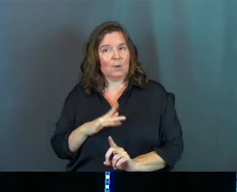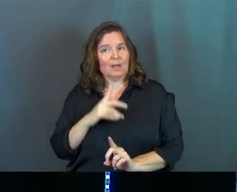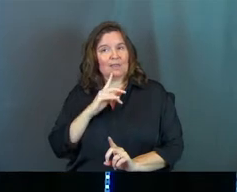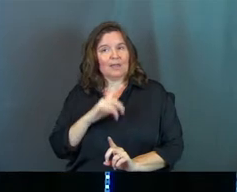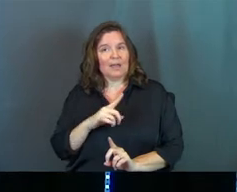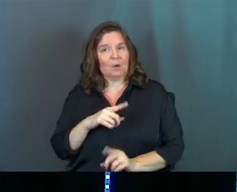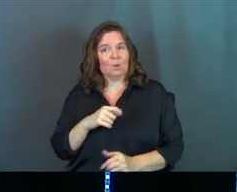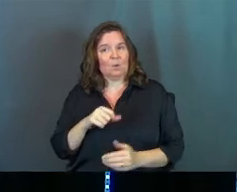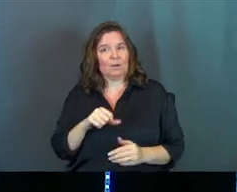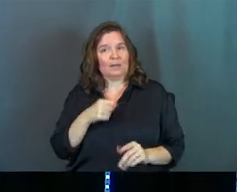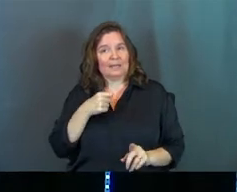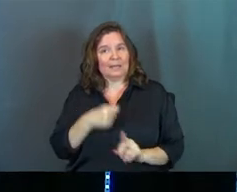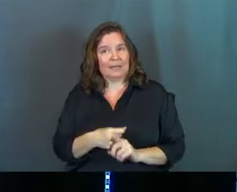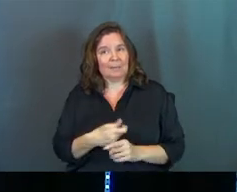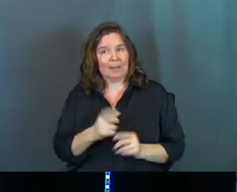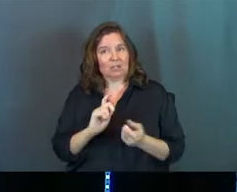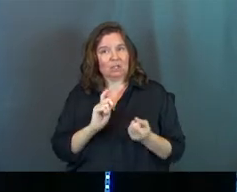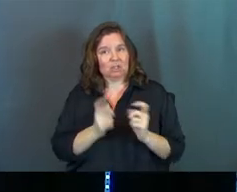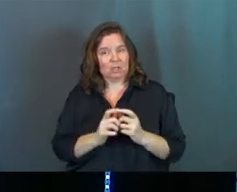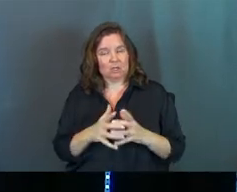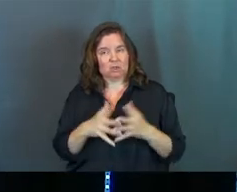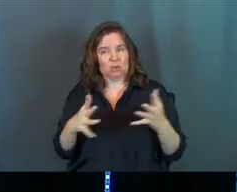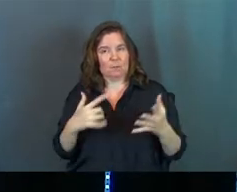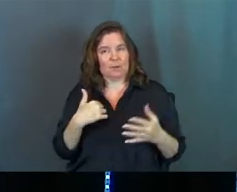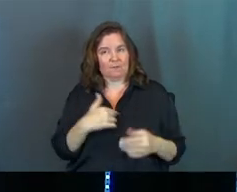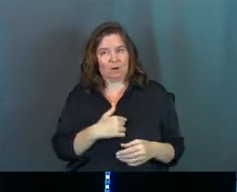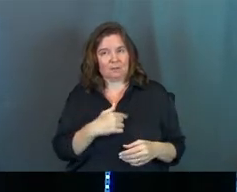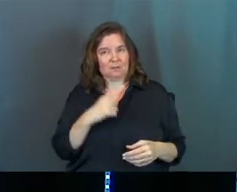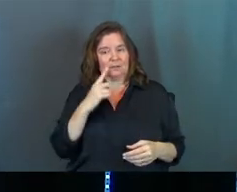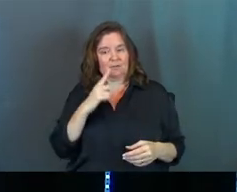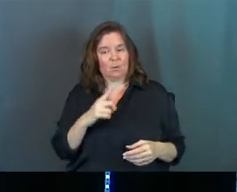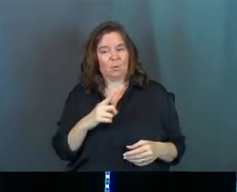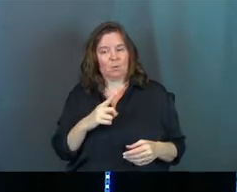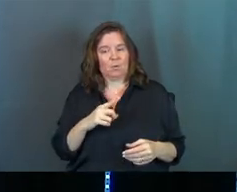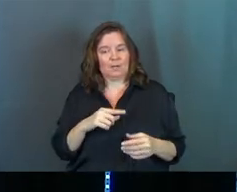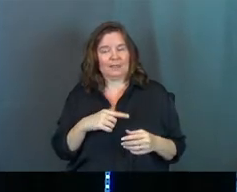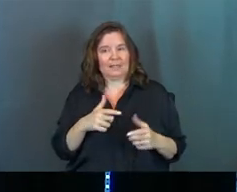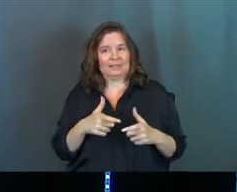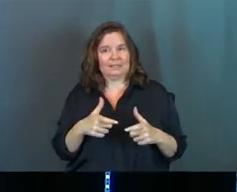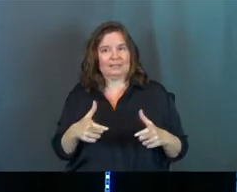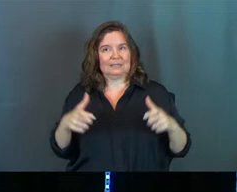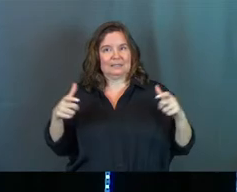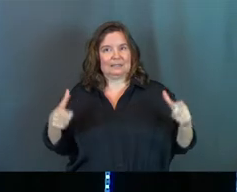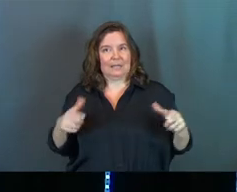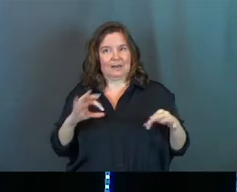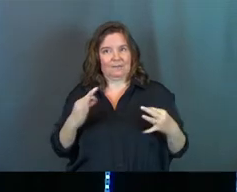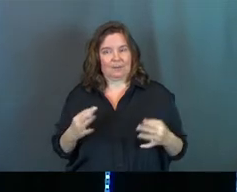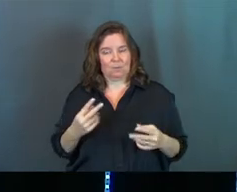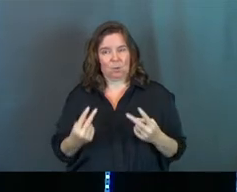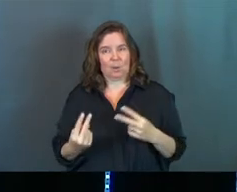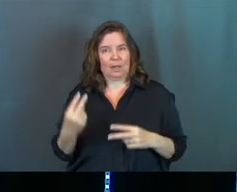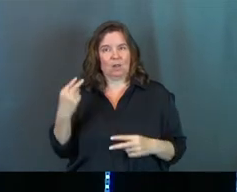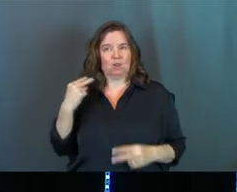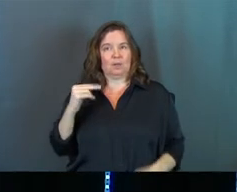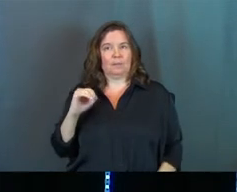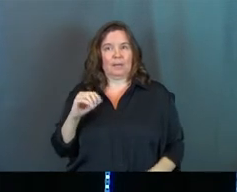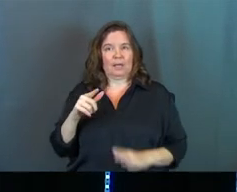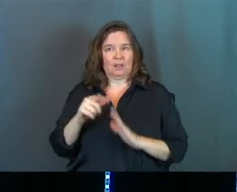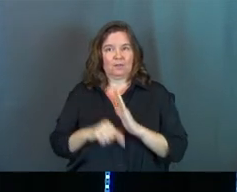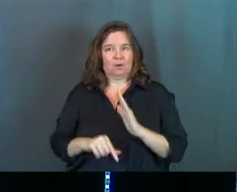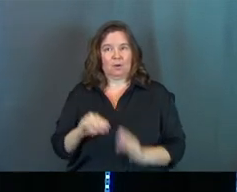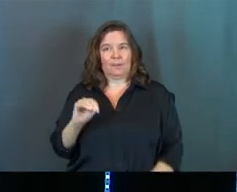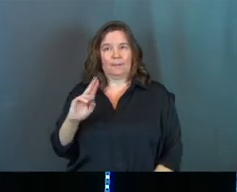that's going to impact and change so much for us when it comes to this extended family. So let's look back at Mark 3,